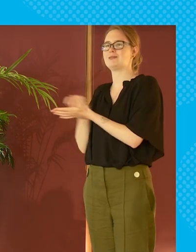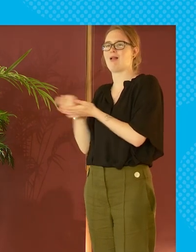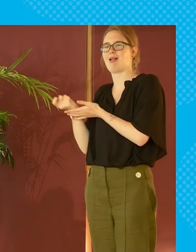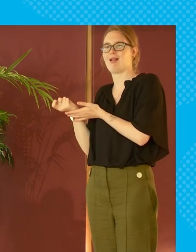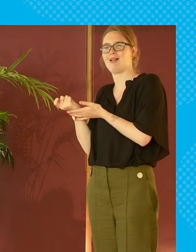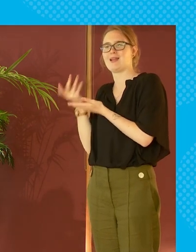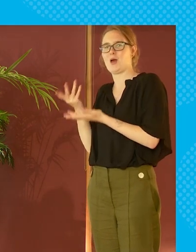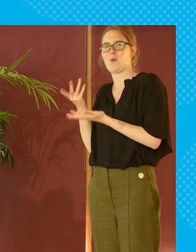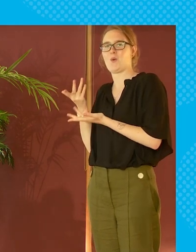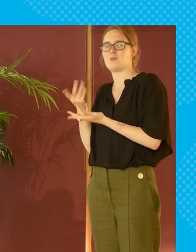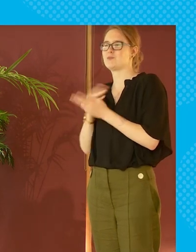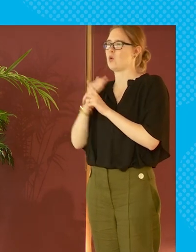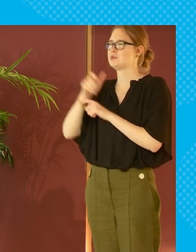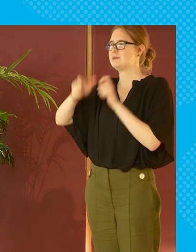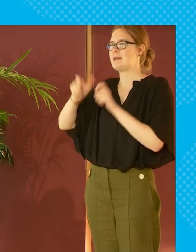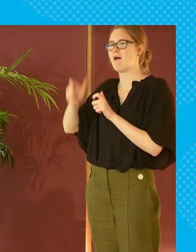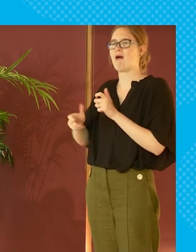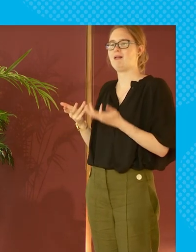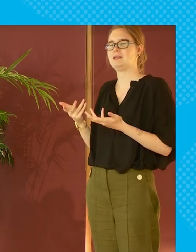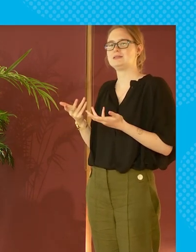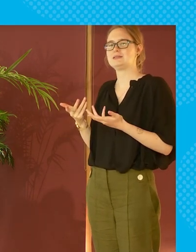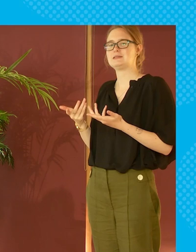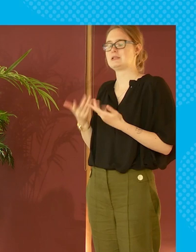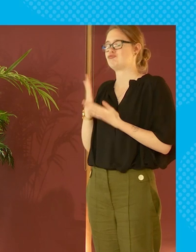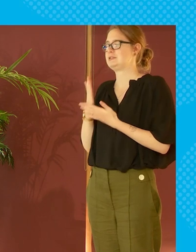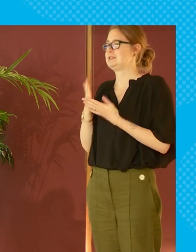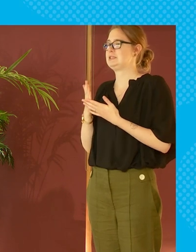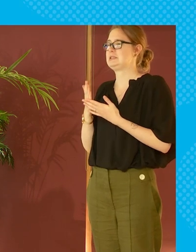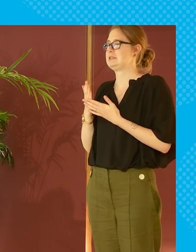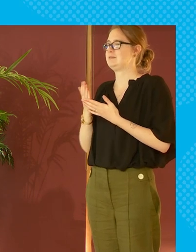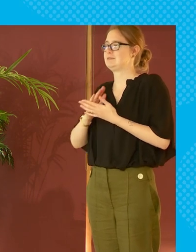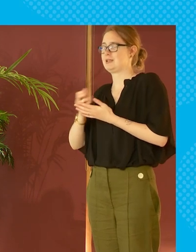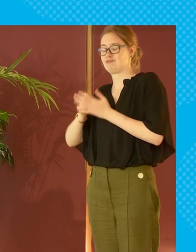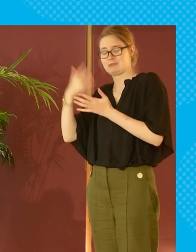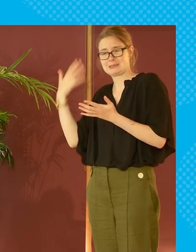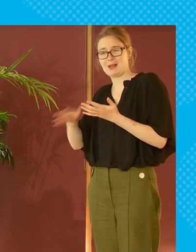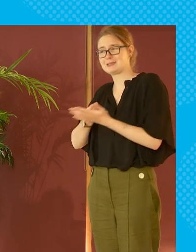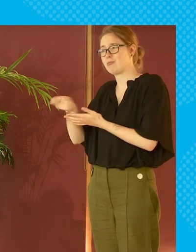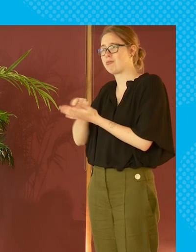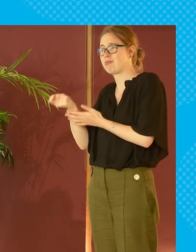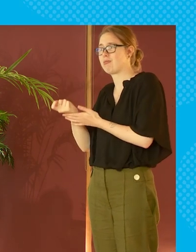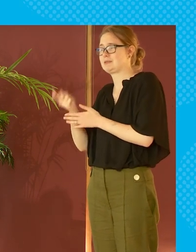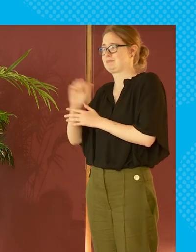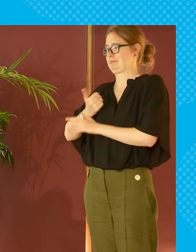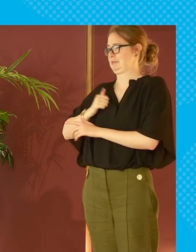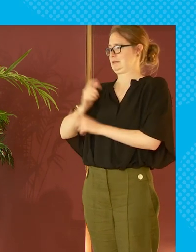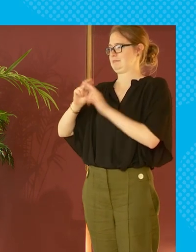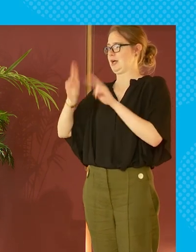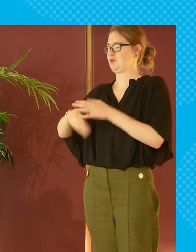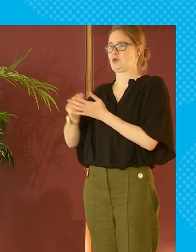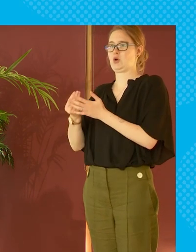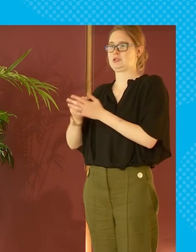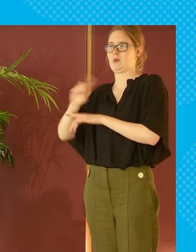rentals which um older people in private rentals which is really insecure and really expensive and really unpredictable